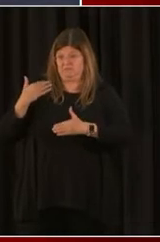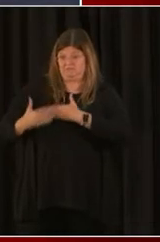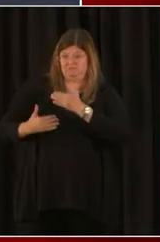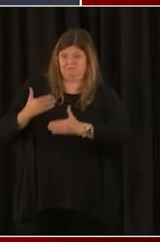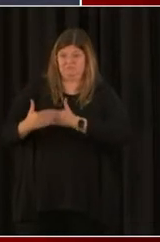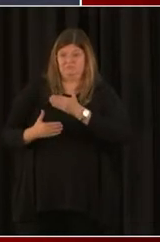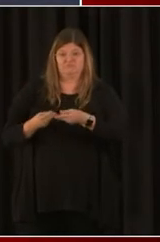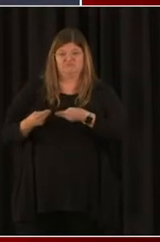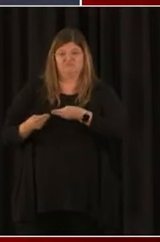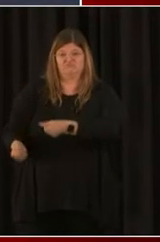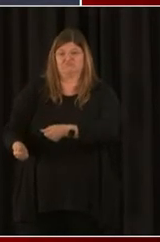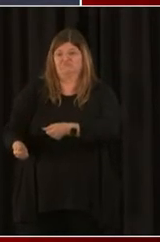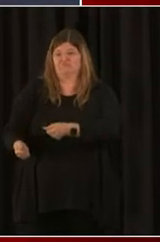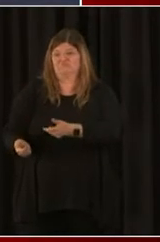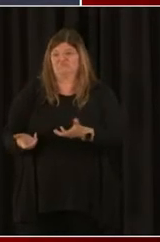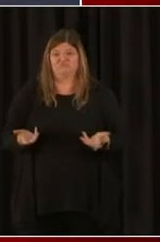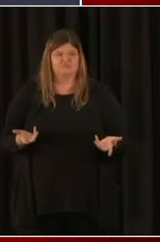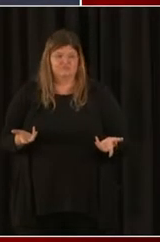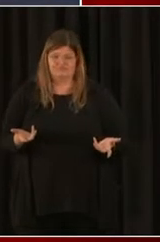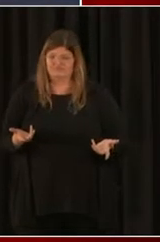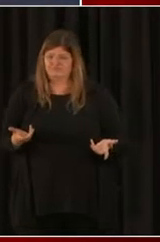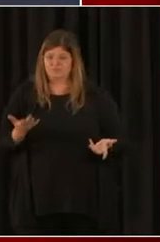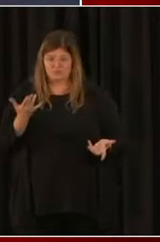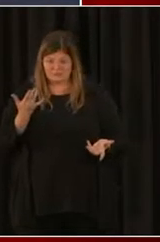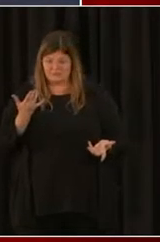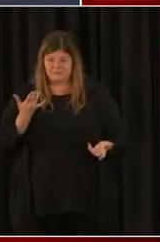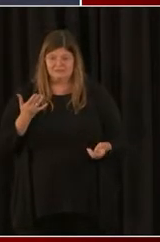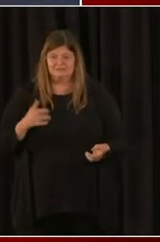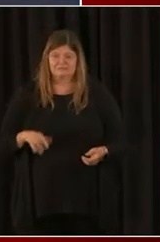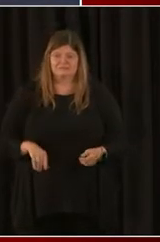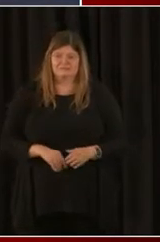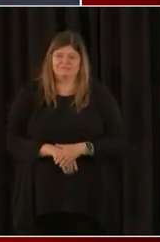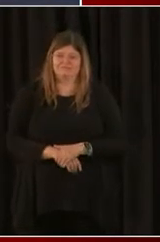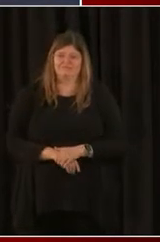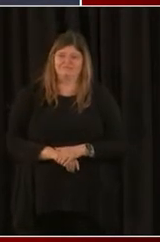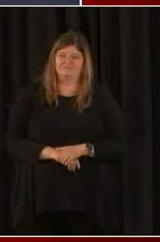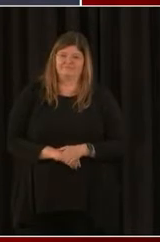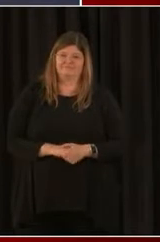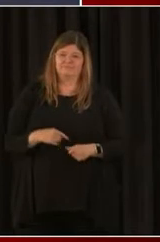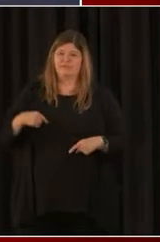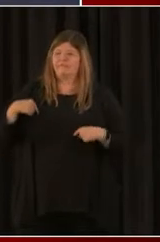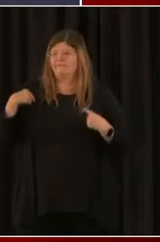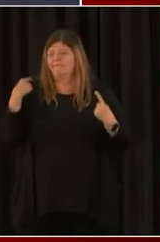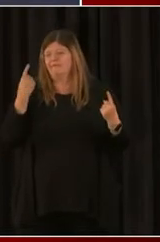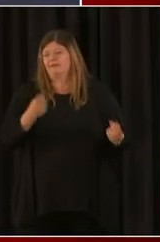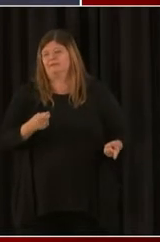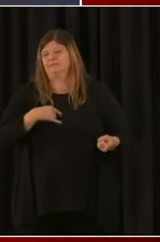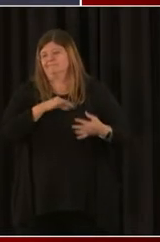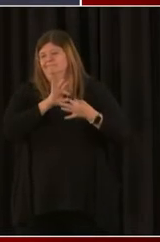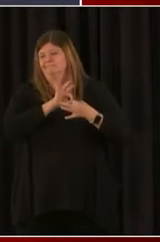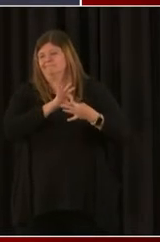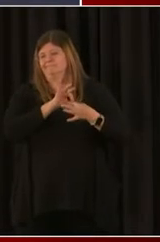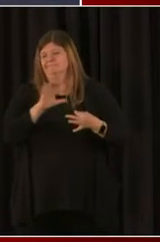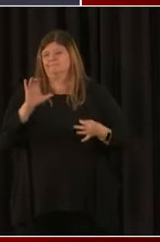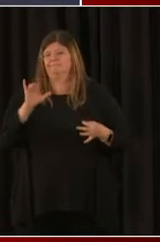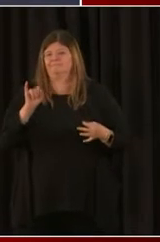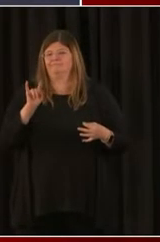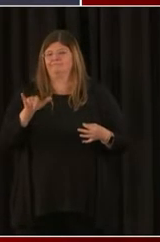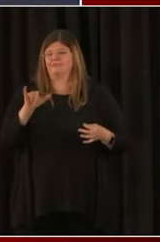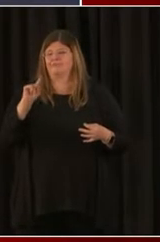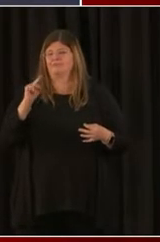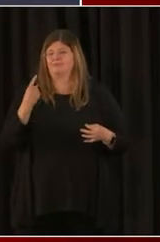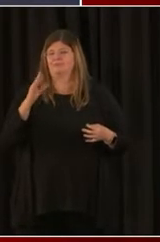seamless and primarily because of our long-term relationship with City First Bank and our Enswald